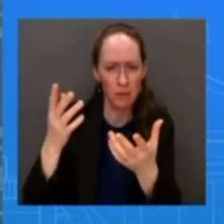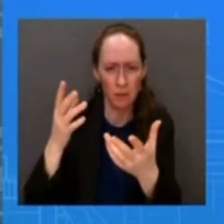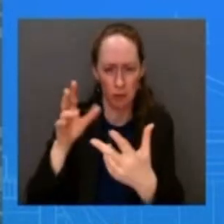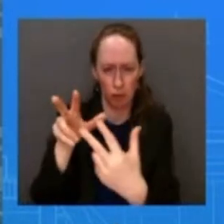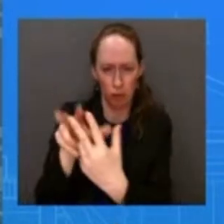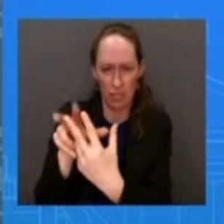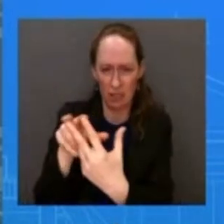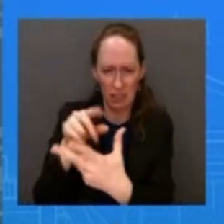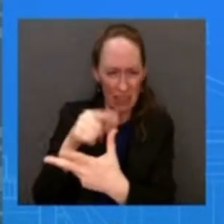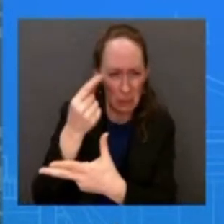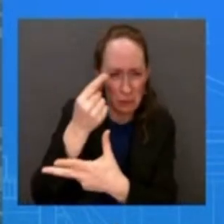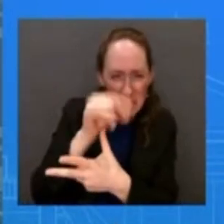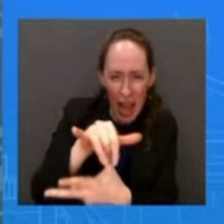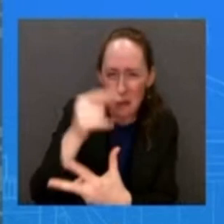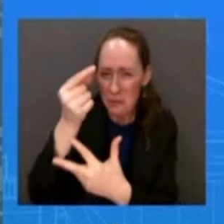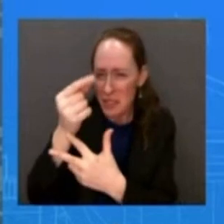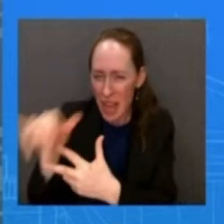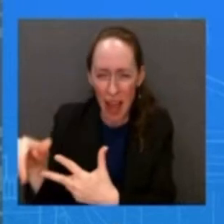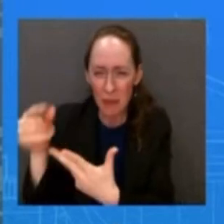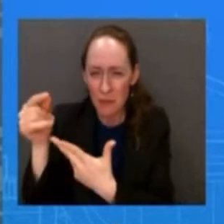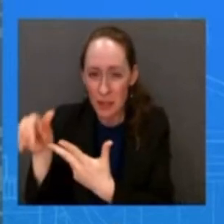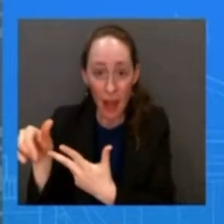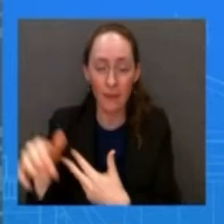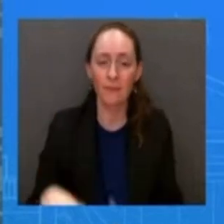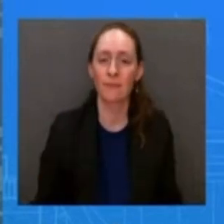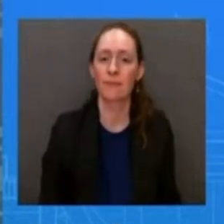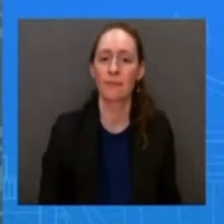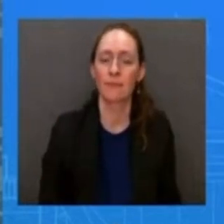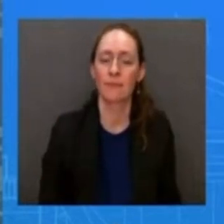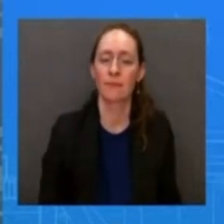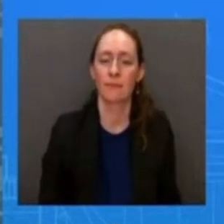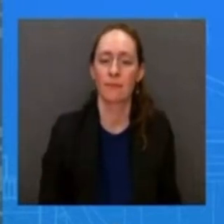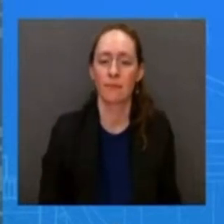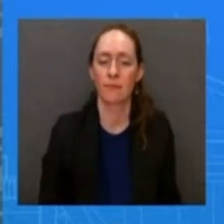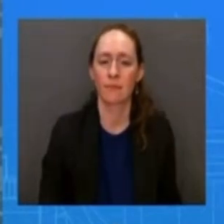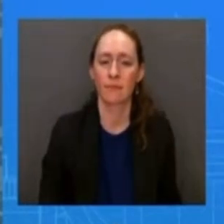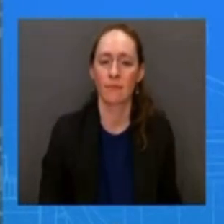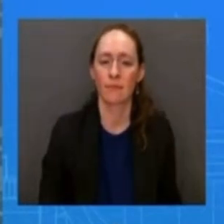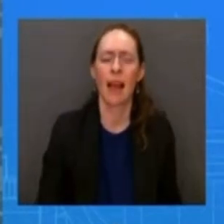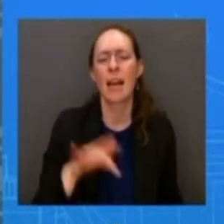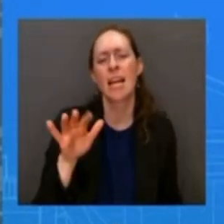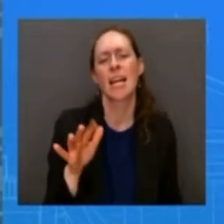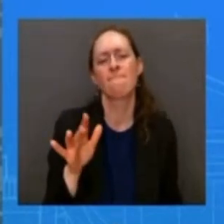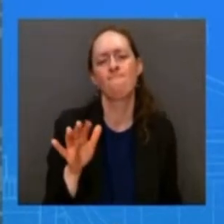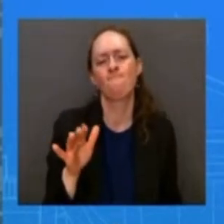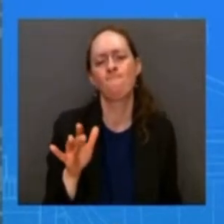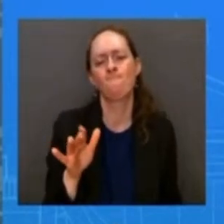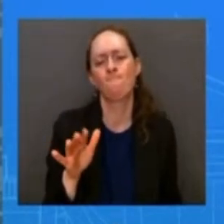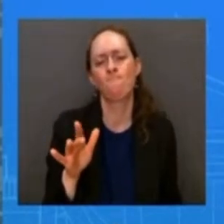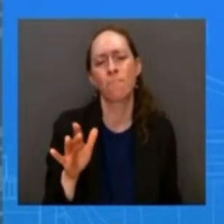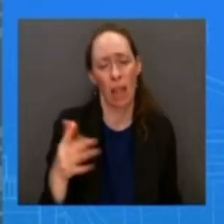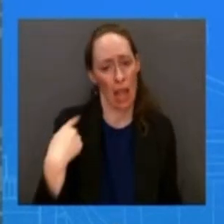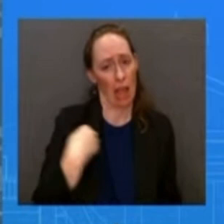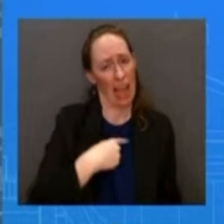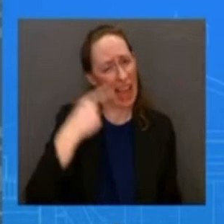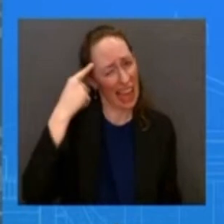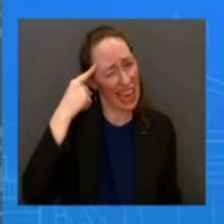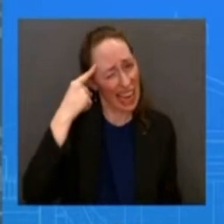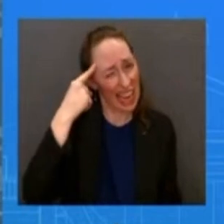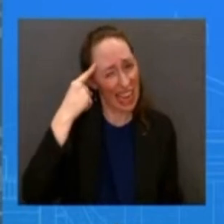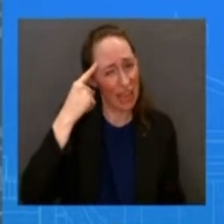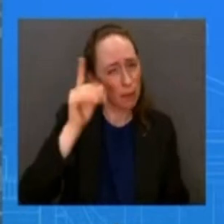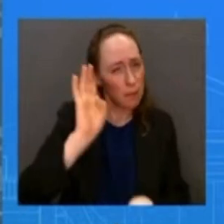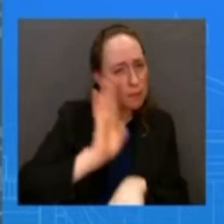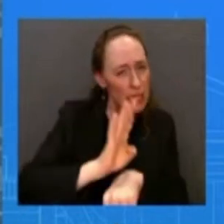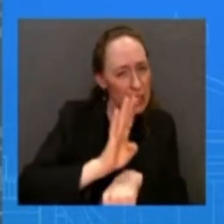as a leading as a leading explanation uh which is the commercial or research entities and it being benign but again it's